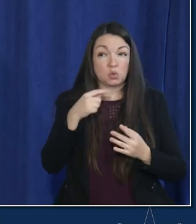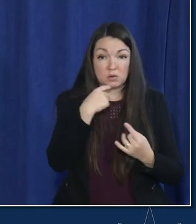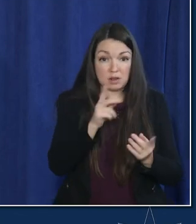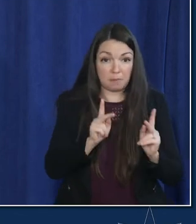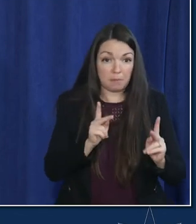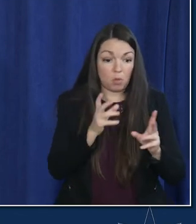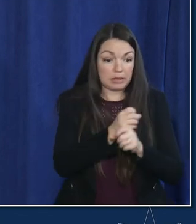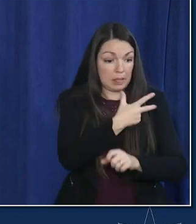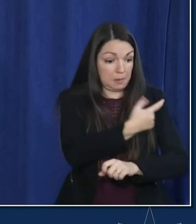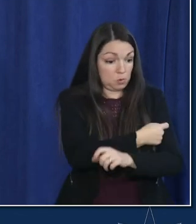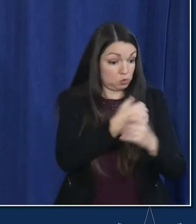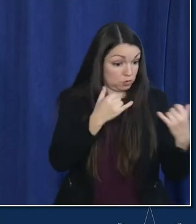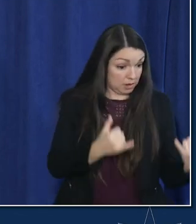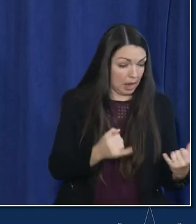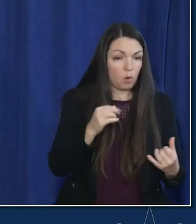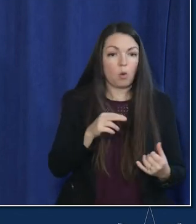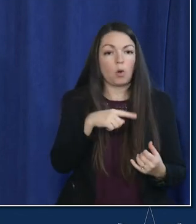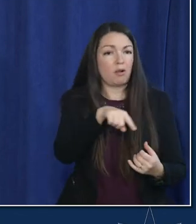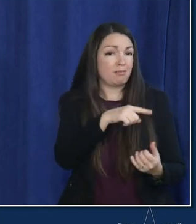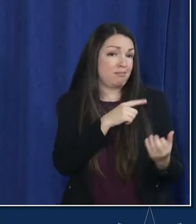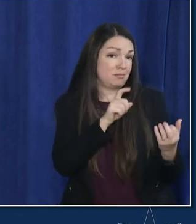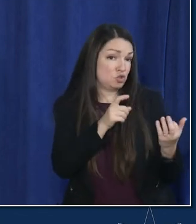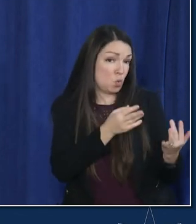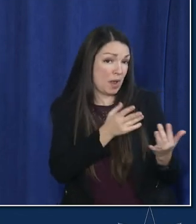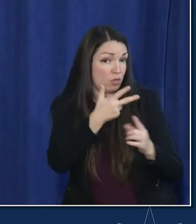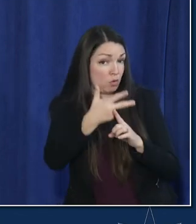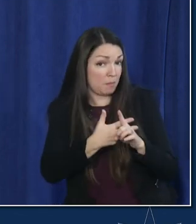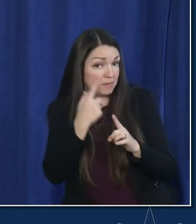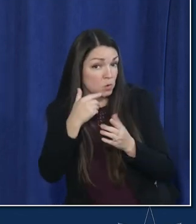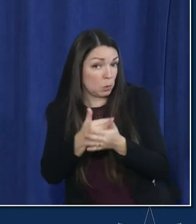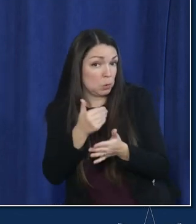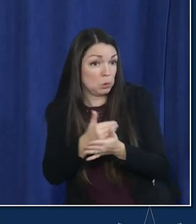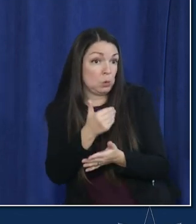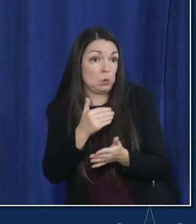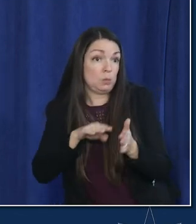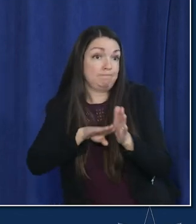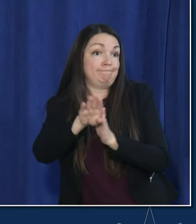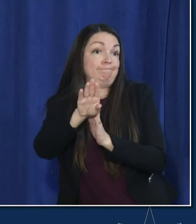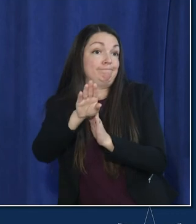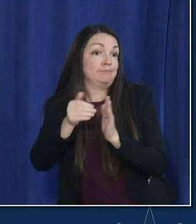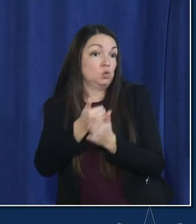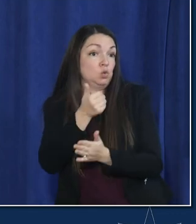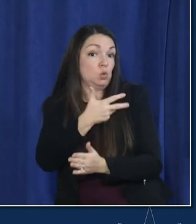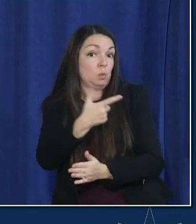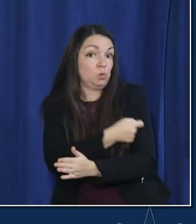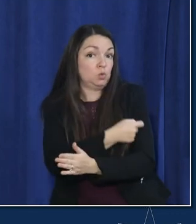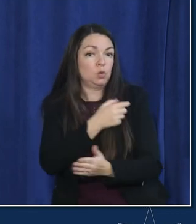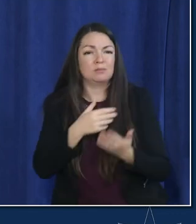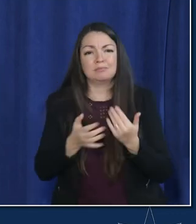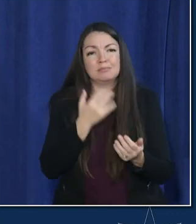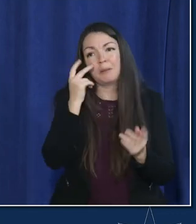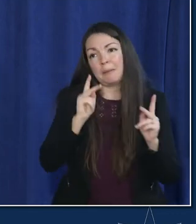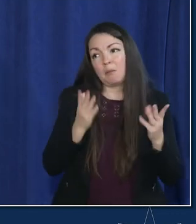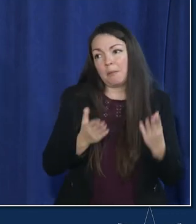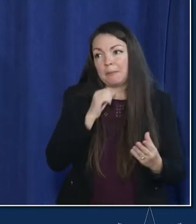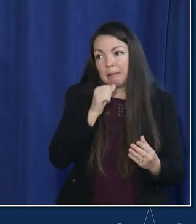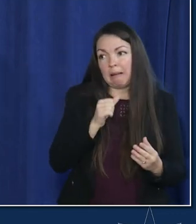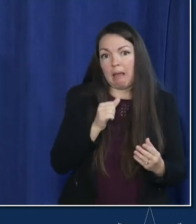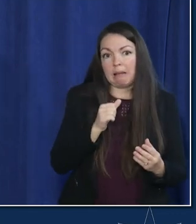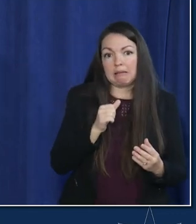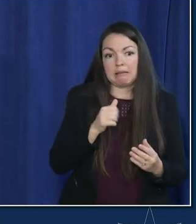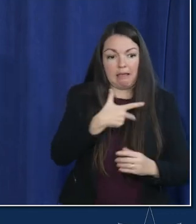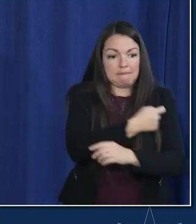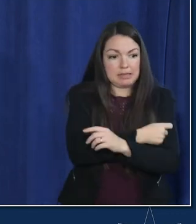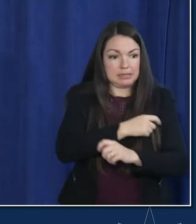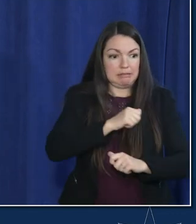get a booster now or should those folks be waiting three months for the new booster to be developed because i mean even people who might not be vaccine hesitant because